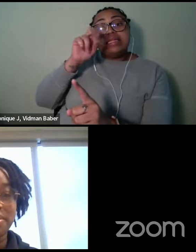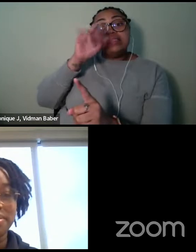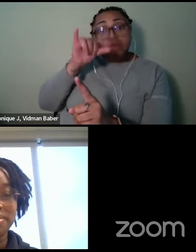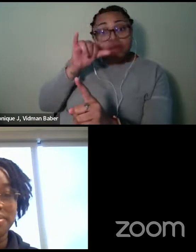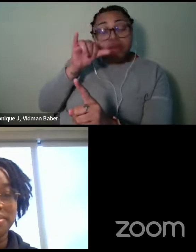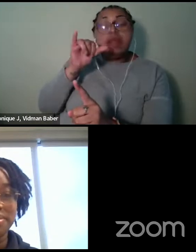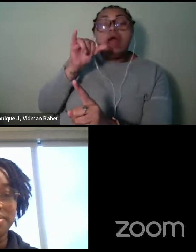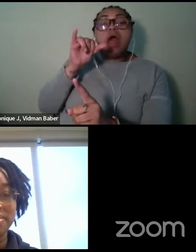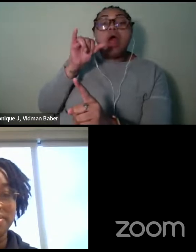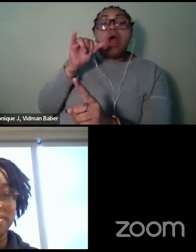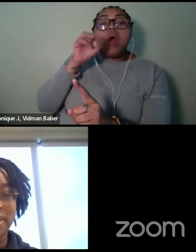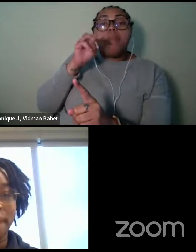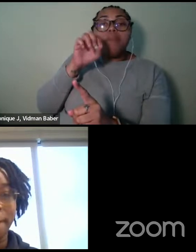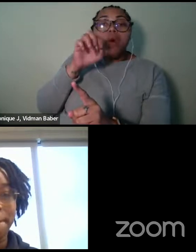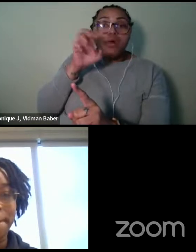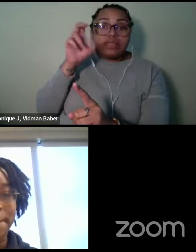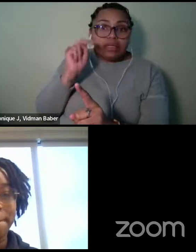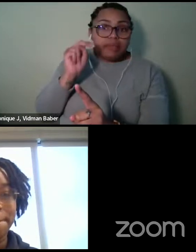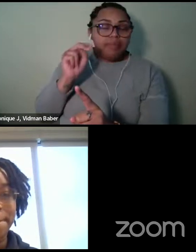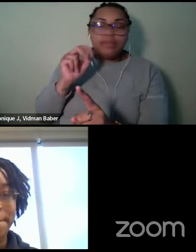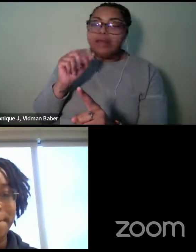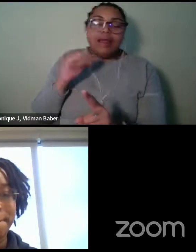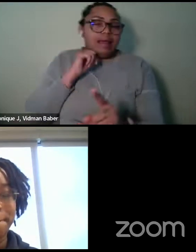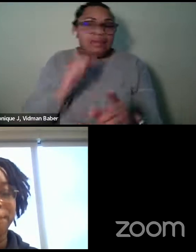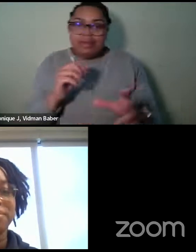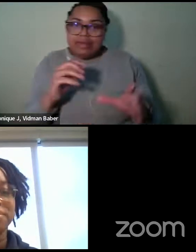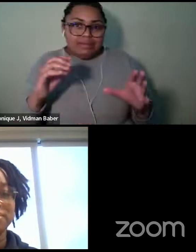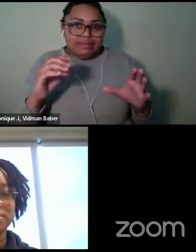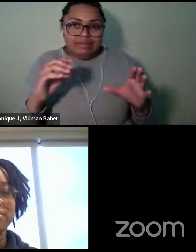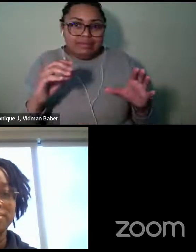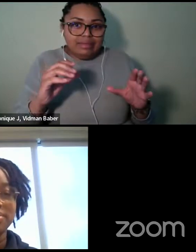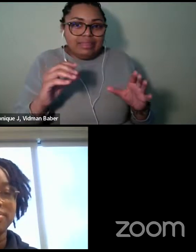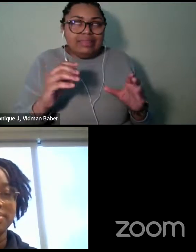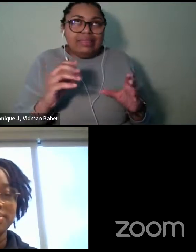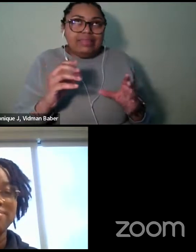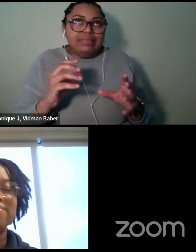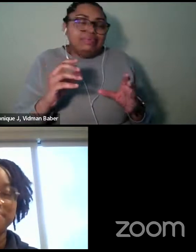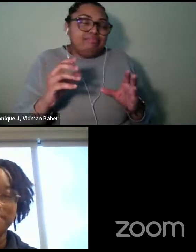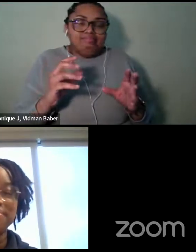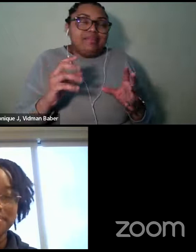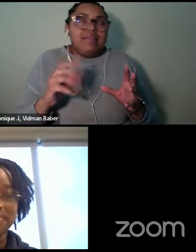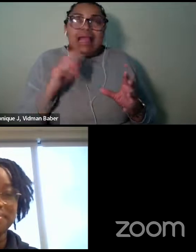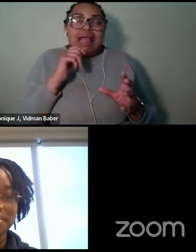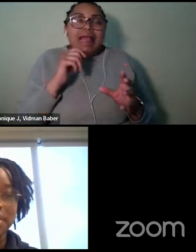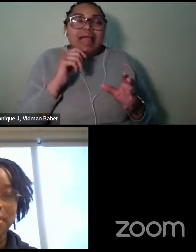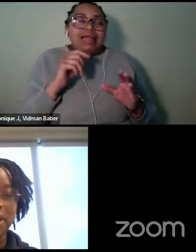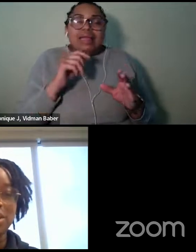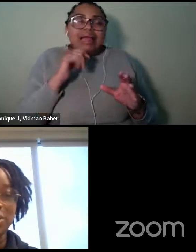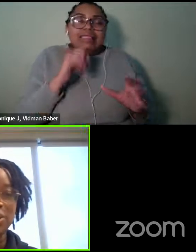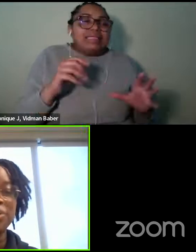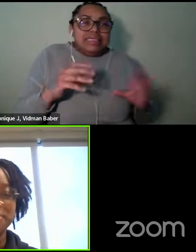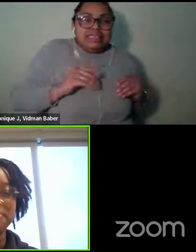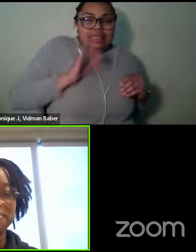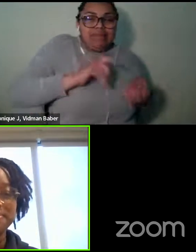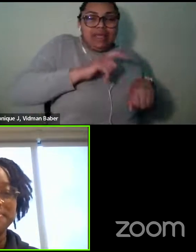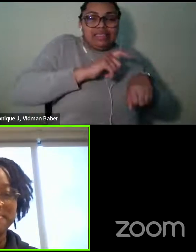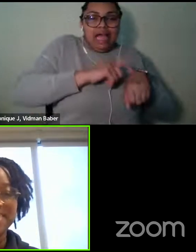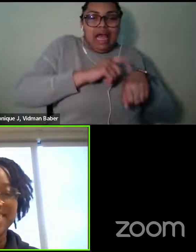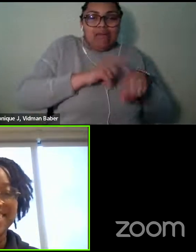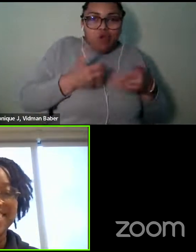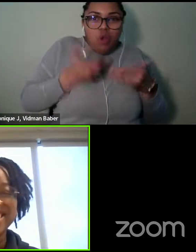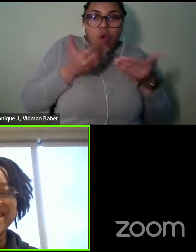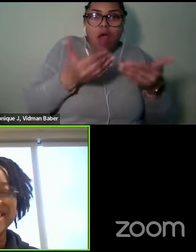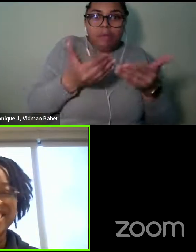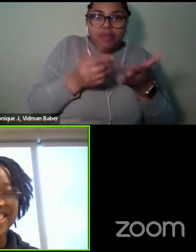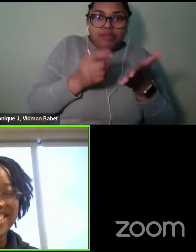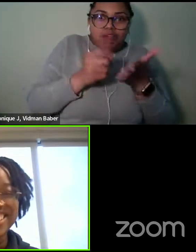because I didn't feel I was so, you know, I mean, I put her on a goddess. I mean, I put her on a, you know, she's just like, you know what I mean? It's